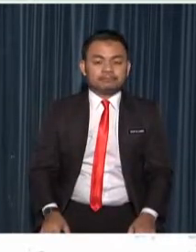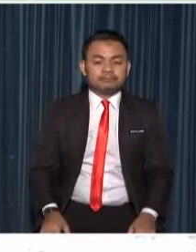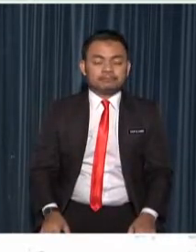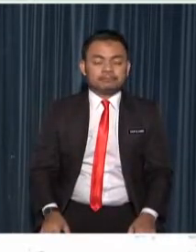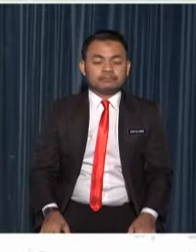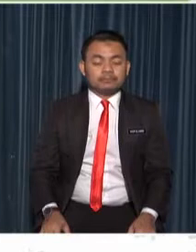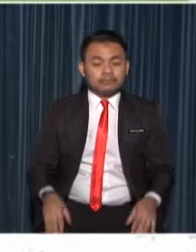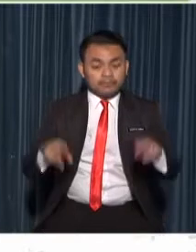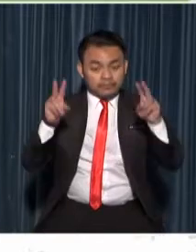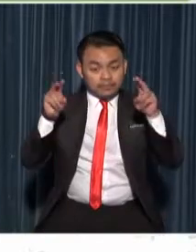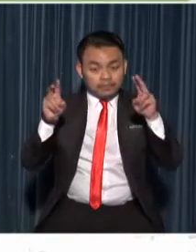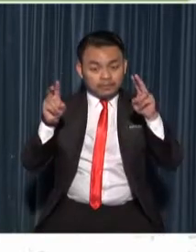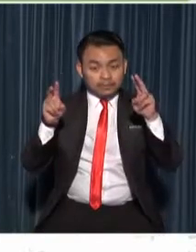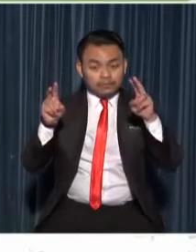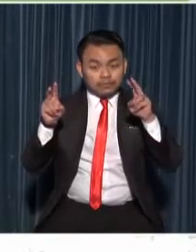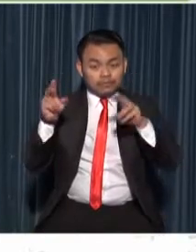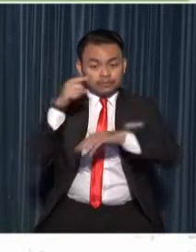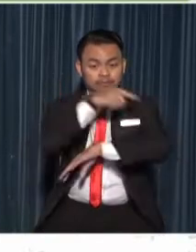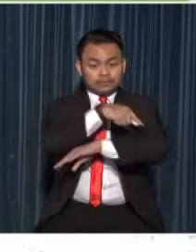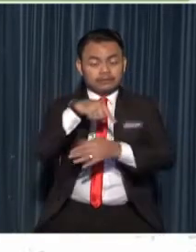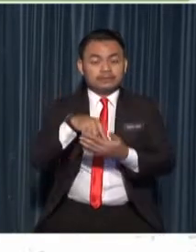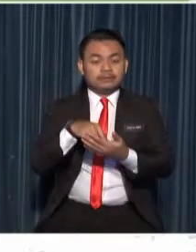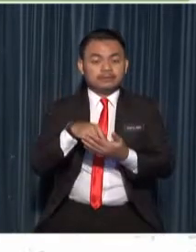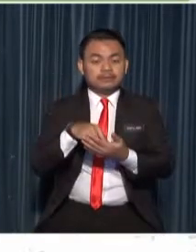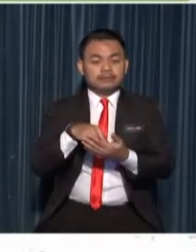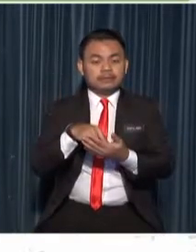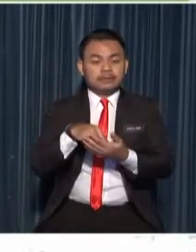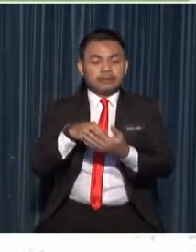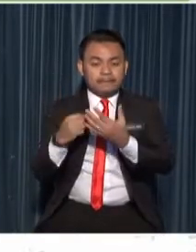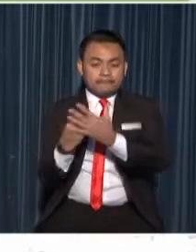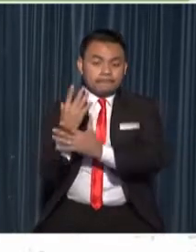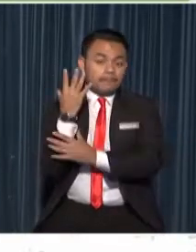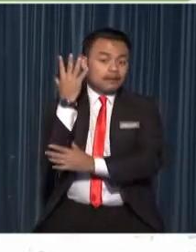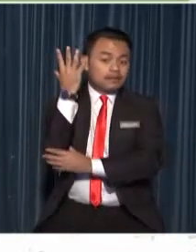the topic for today's lesson is plants reproduction